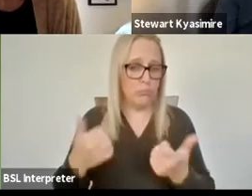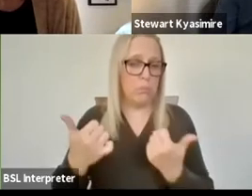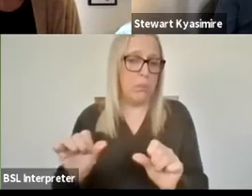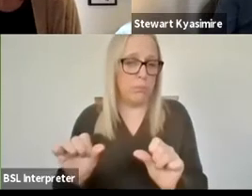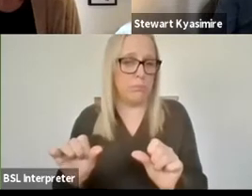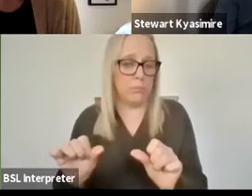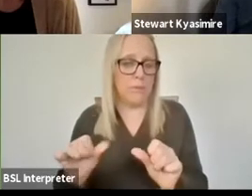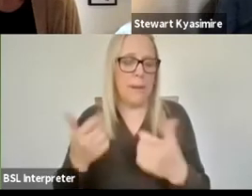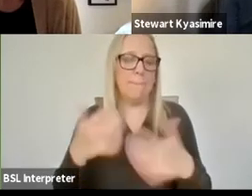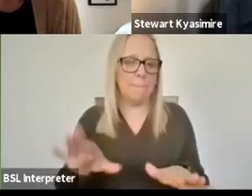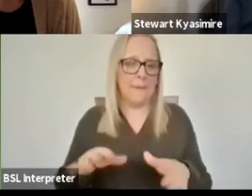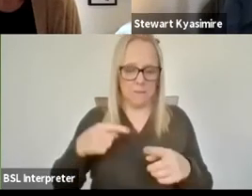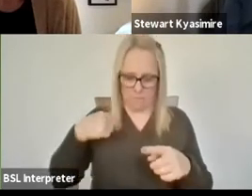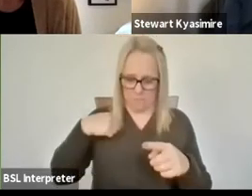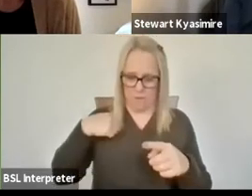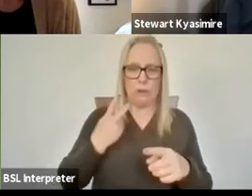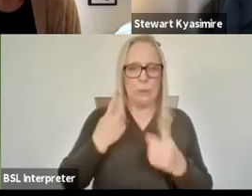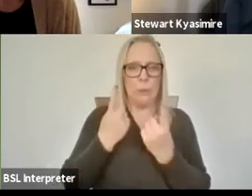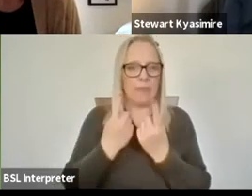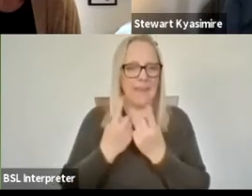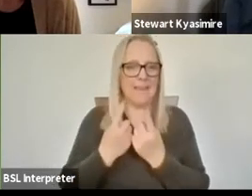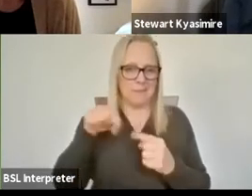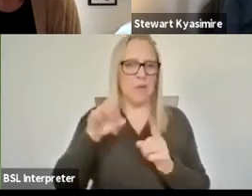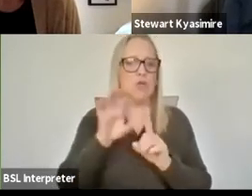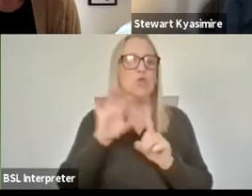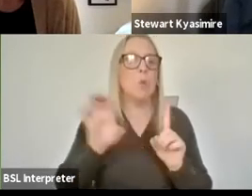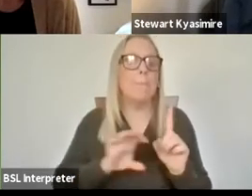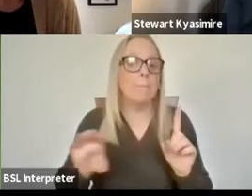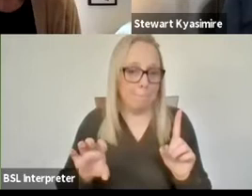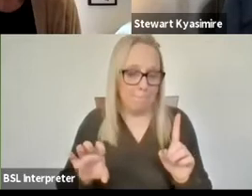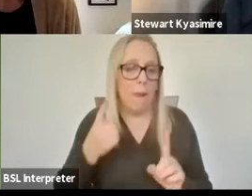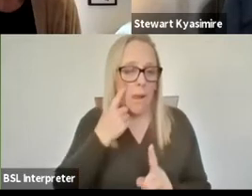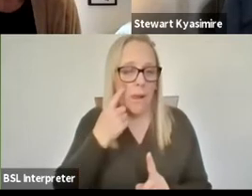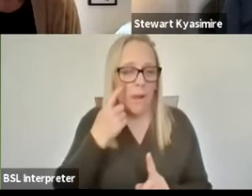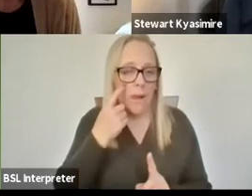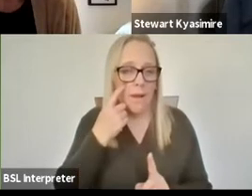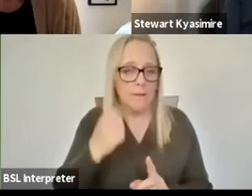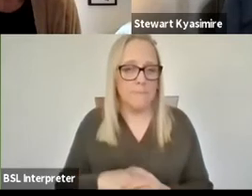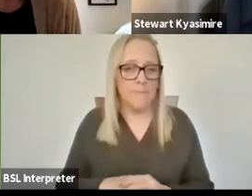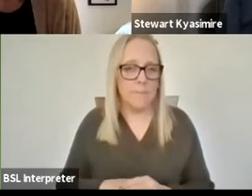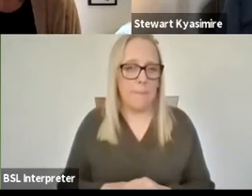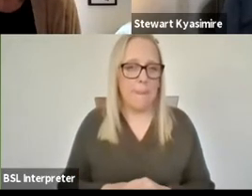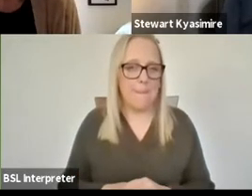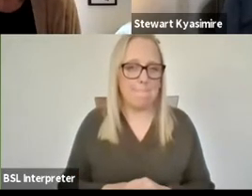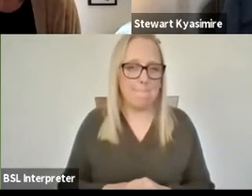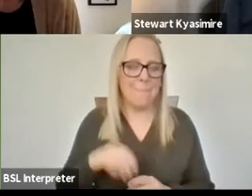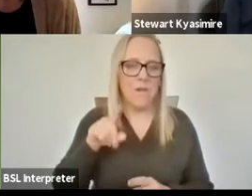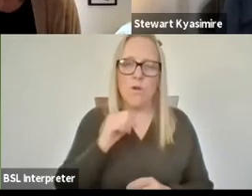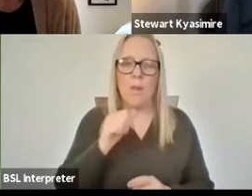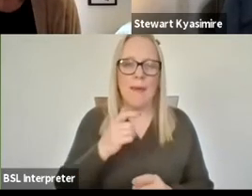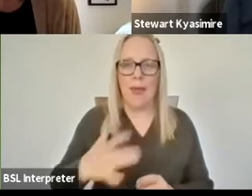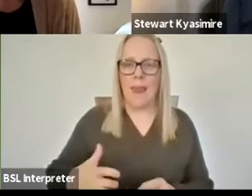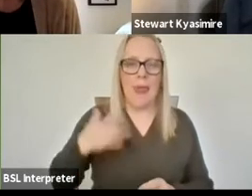the existing platform which is zoom first is that we said instead of kind of having immediately live conversations